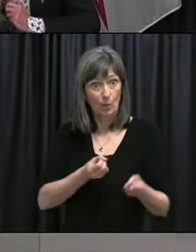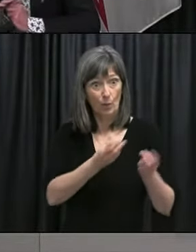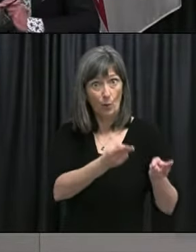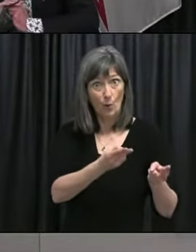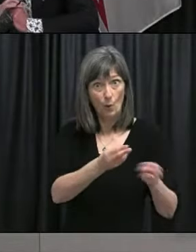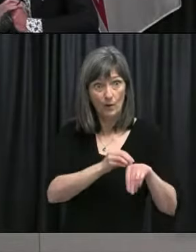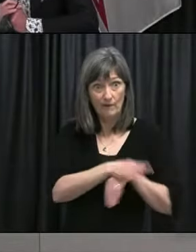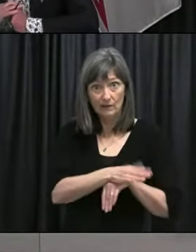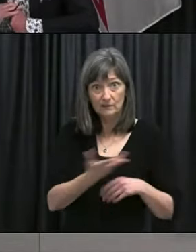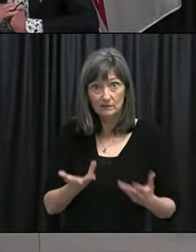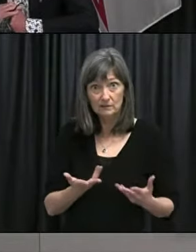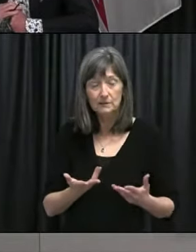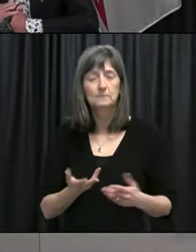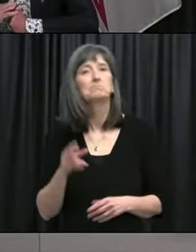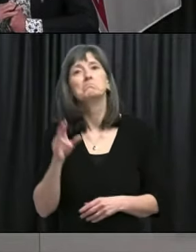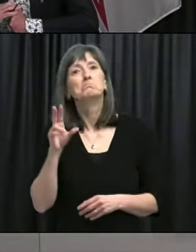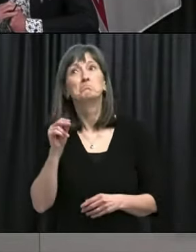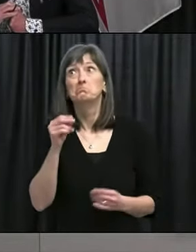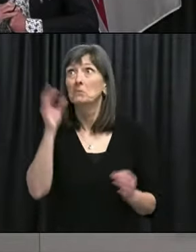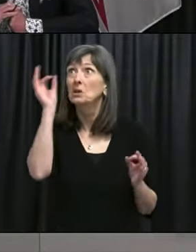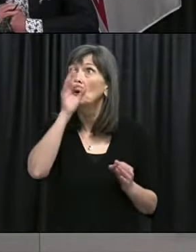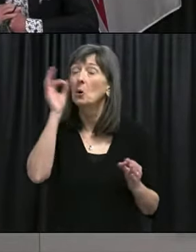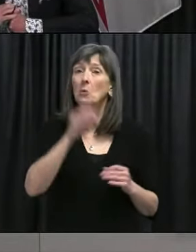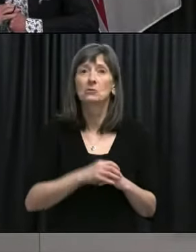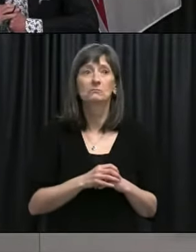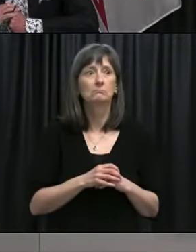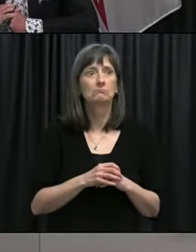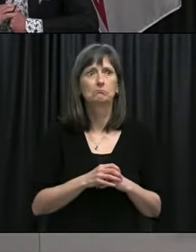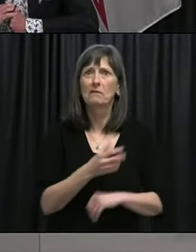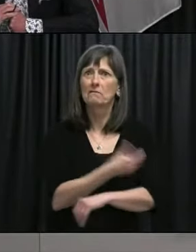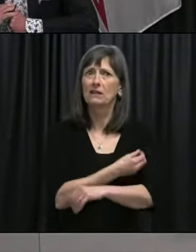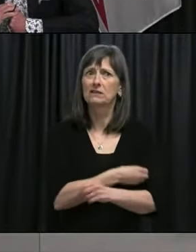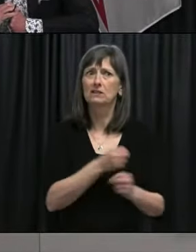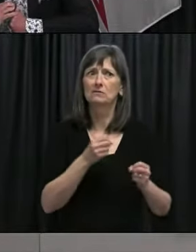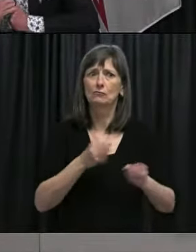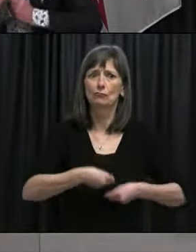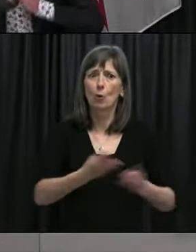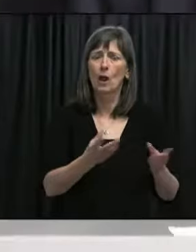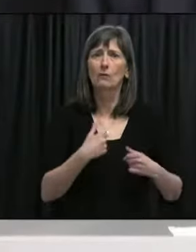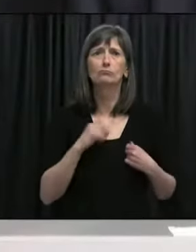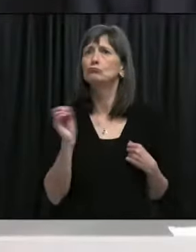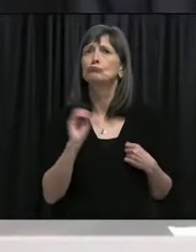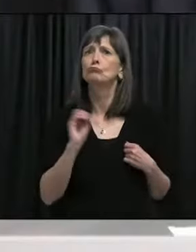the short answer to that is no, we weren't aware of it, and no, it's not interfering with vaccine rollout.